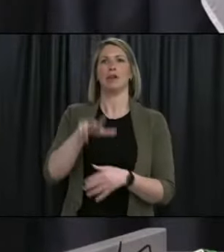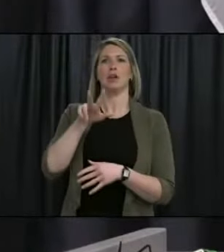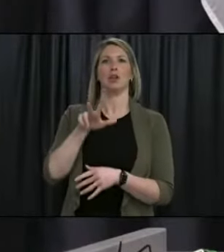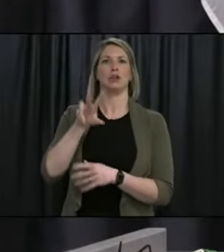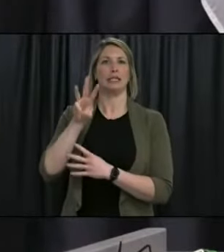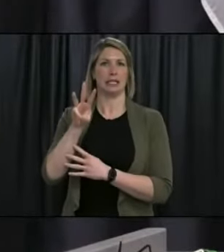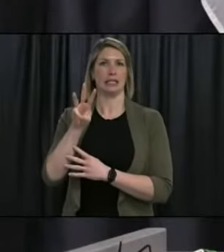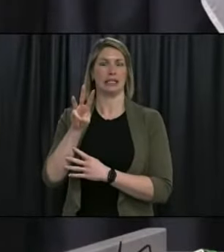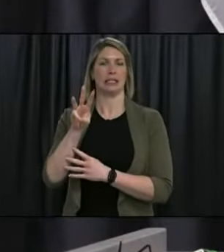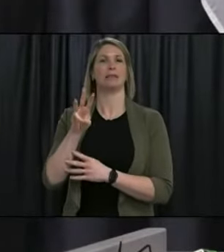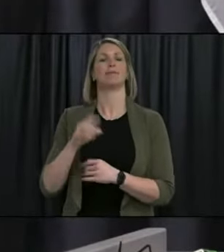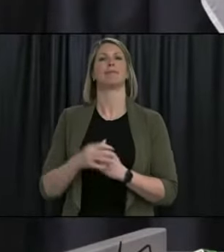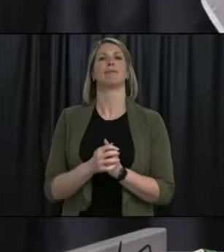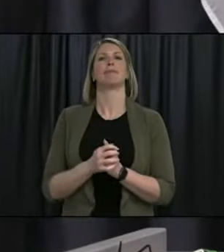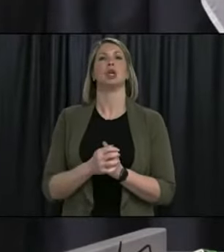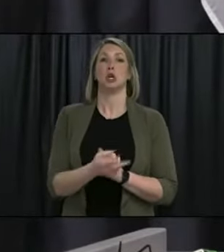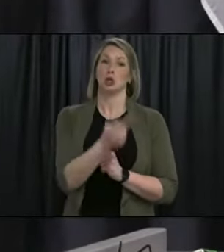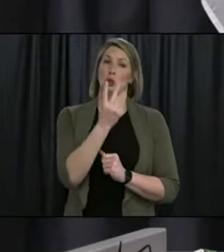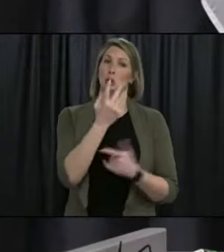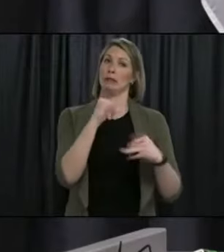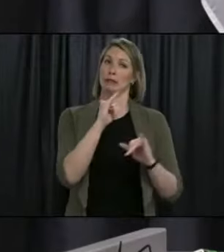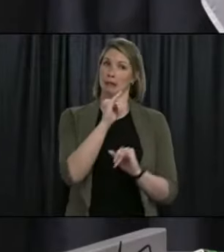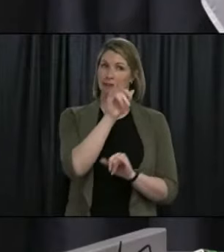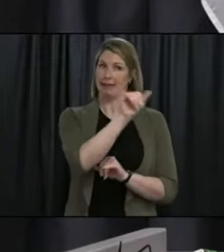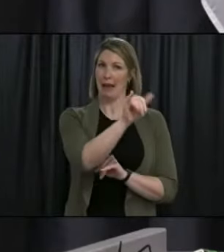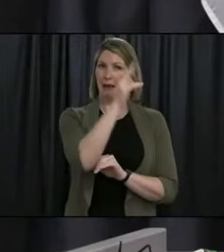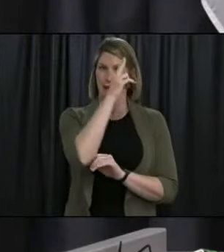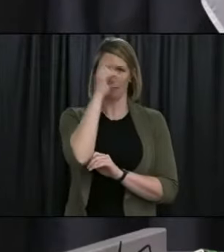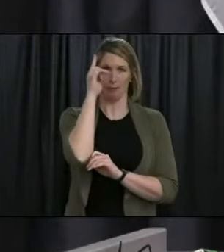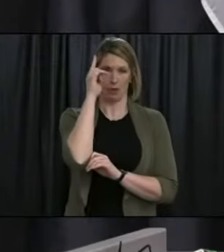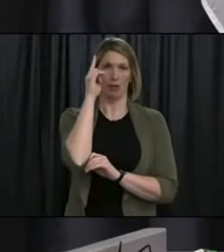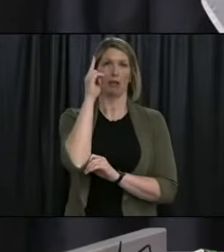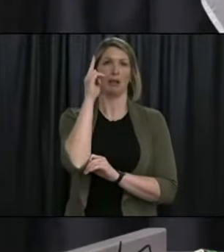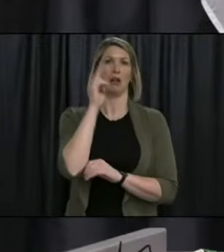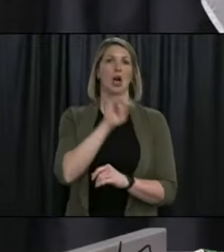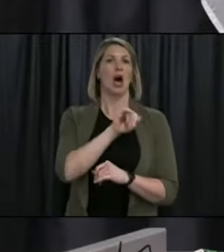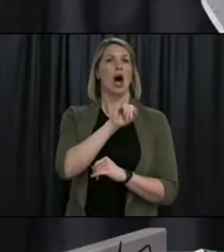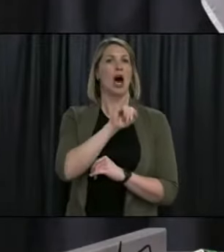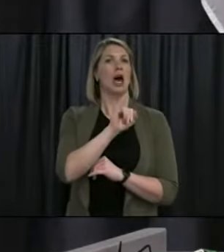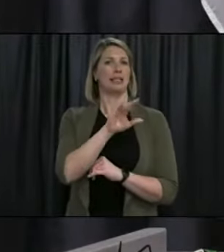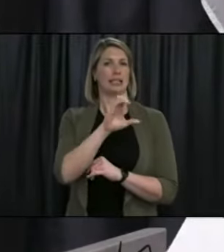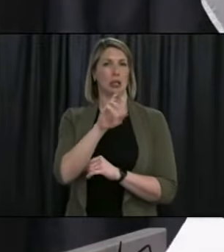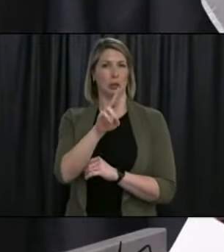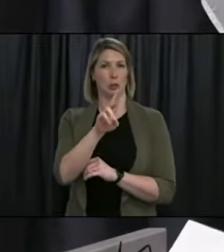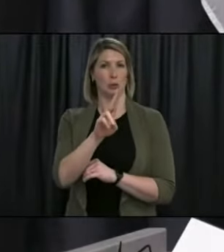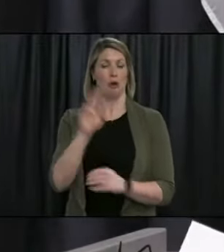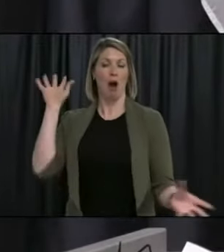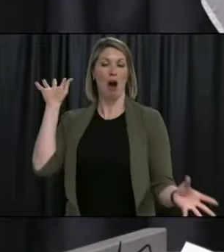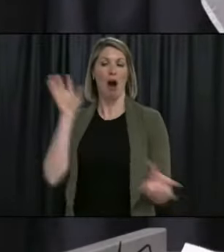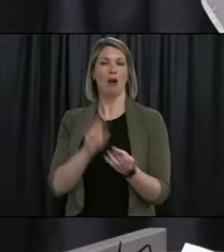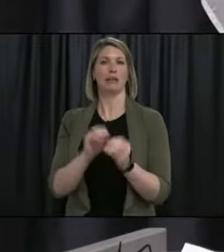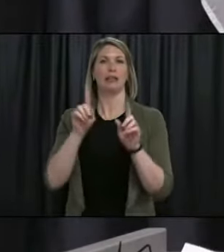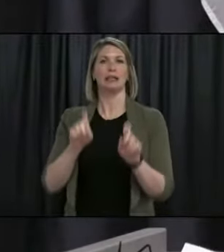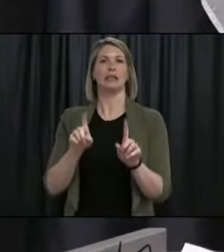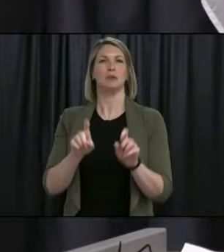hospital due to COVID-19, and a total of 120,946 people have been tested to date.